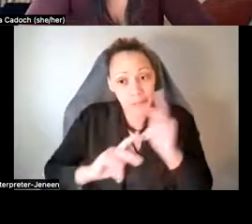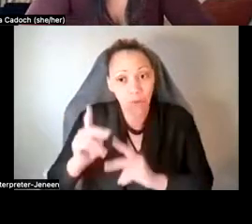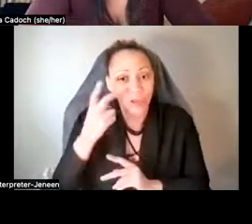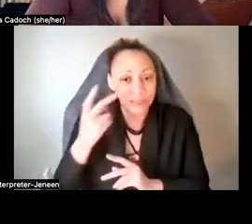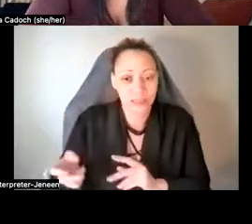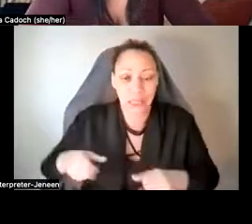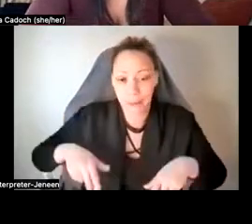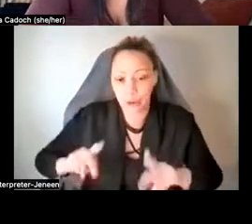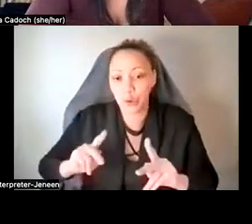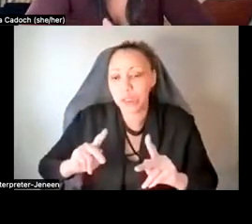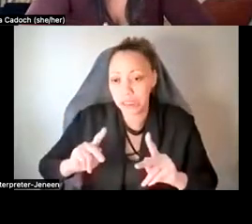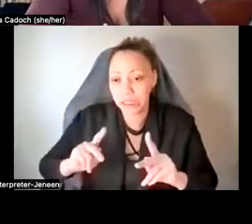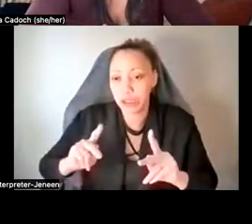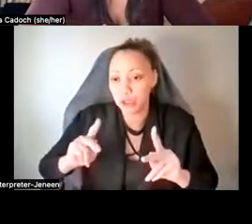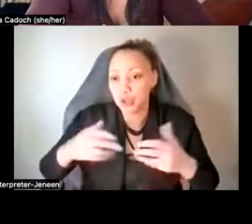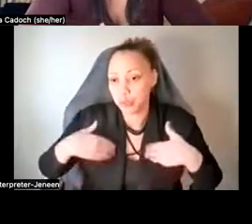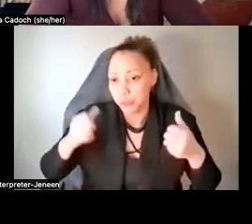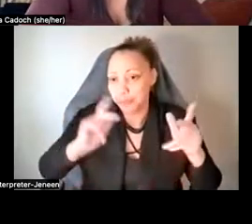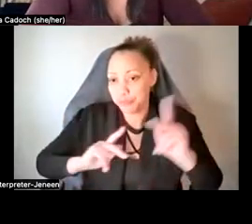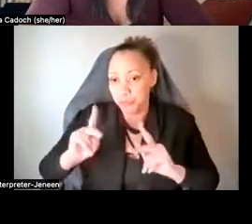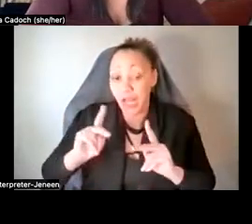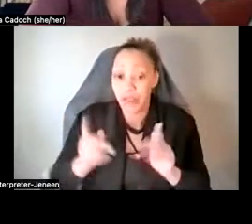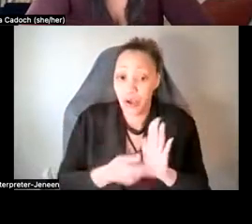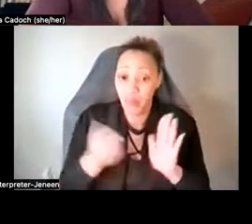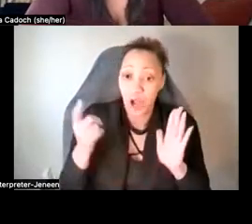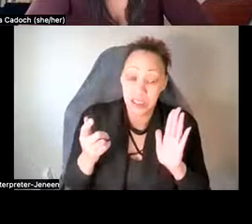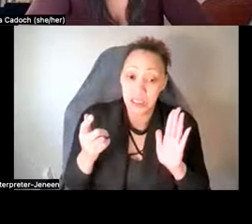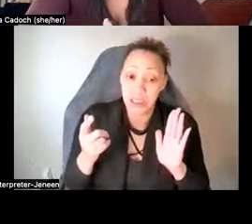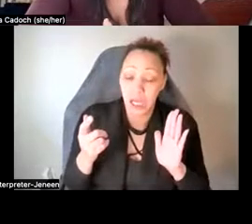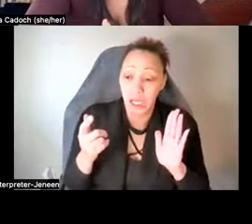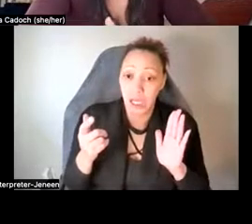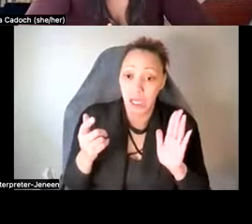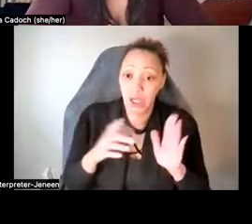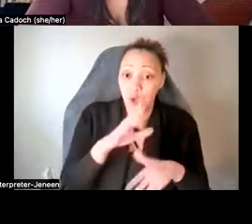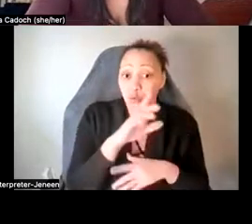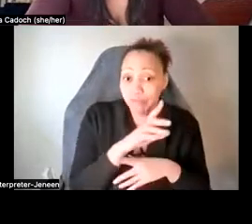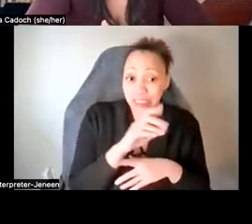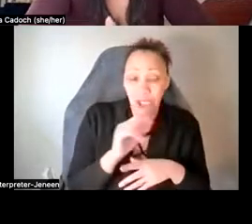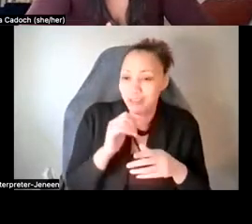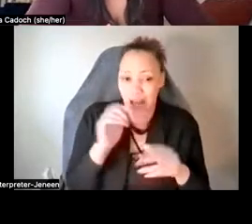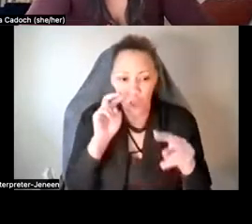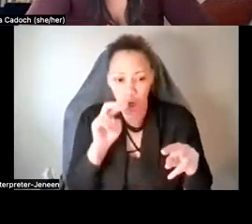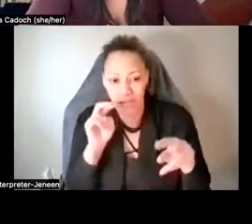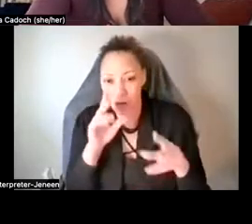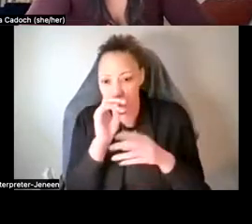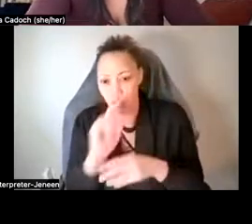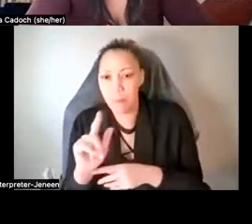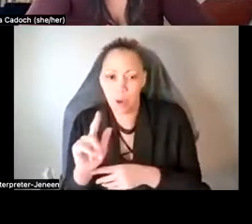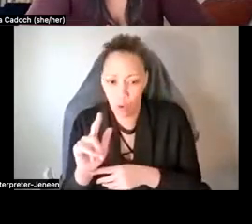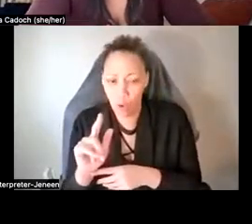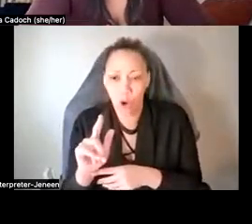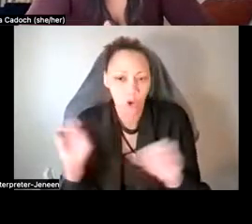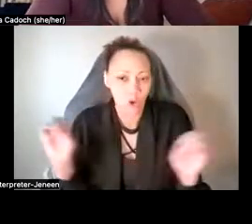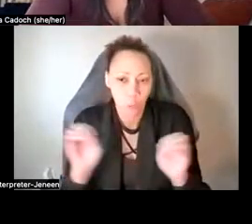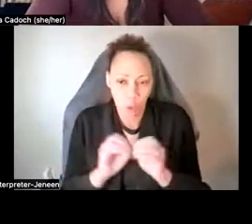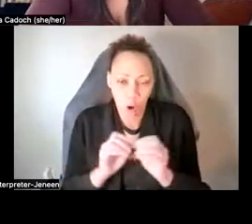Um, and once you decriminalize and, or, uh, legalize, then that, that offers a lot more opportunity for research